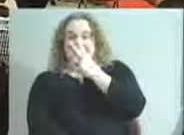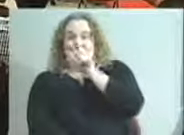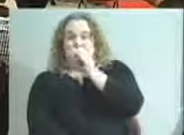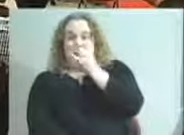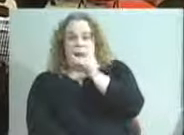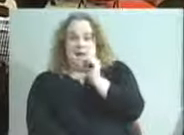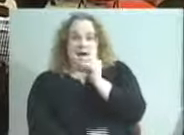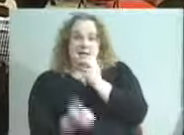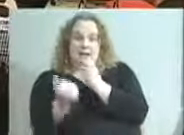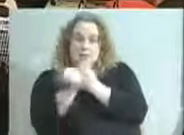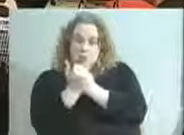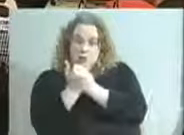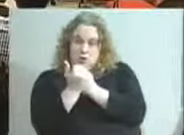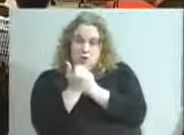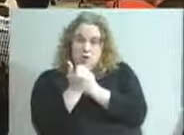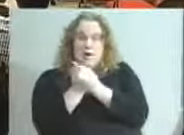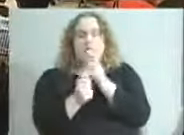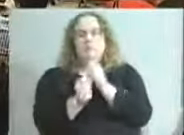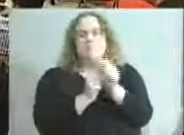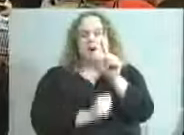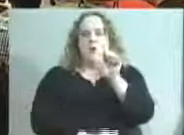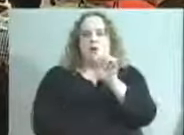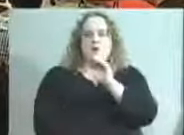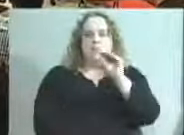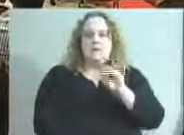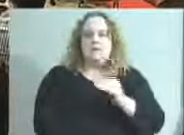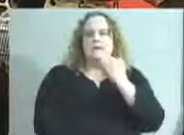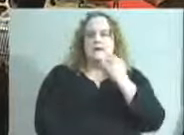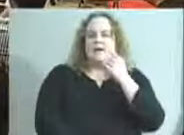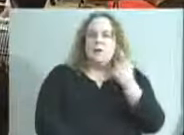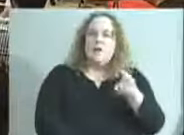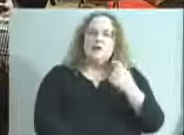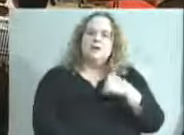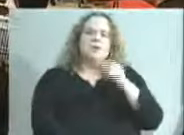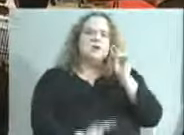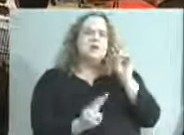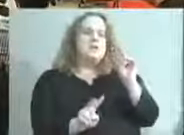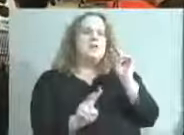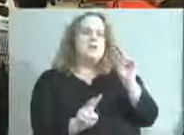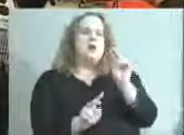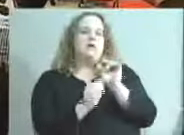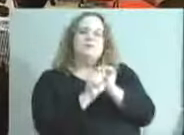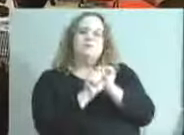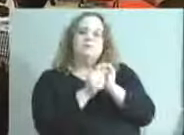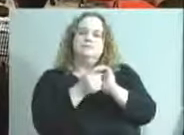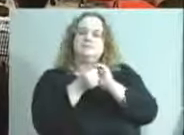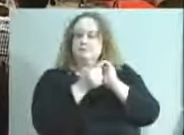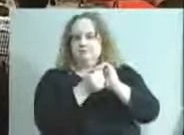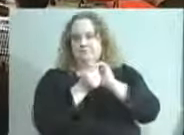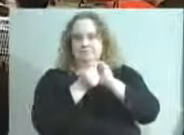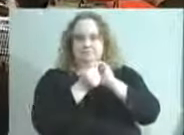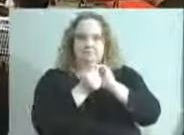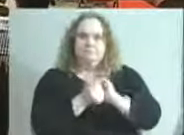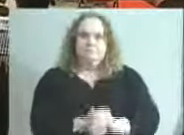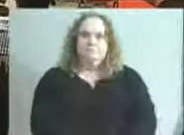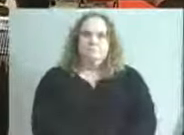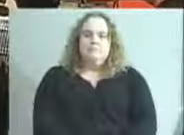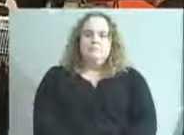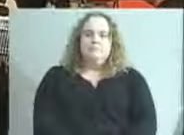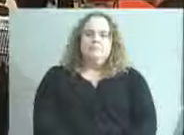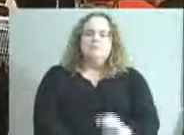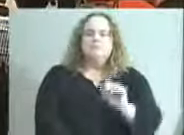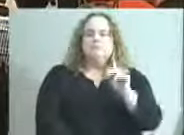Aye. Passes unanimously. Thank you so much for being here with us tonight. for having me. Great job and look forward to continued good work together. All right.